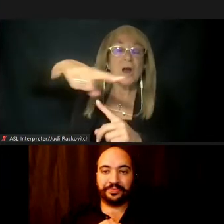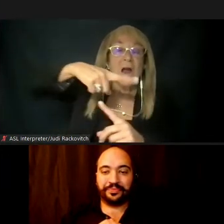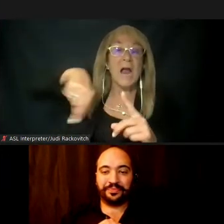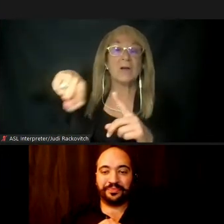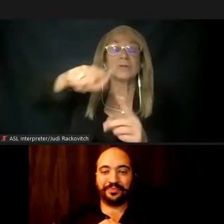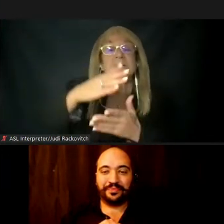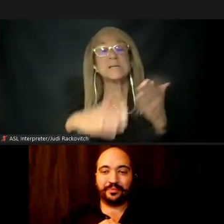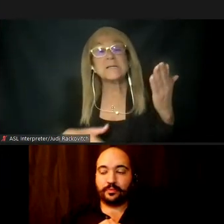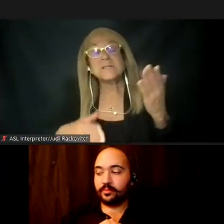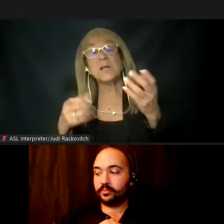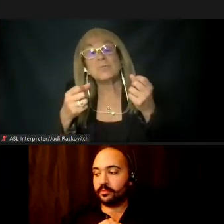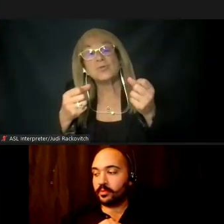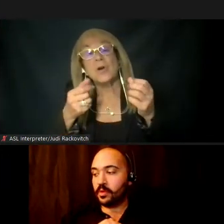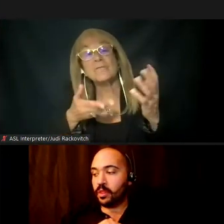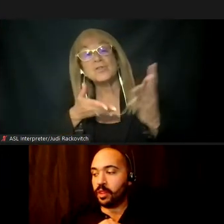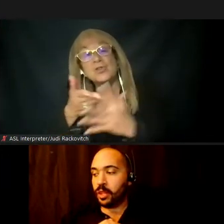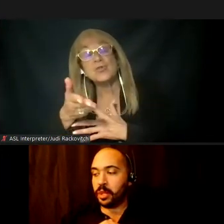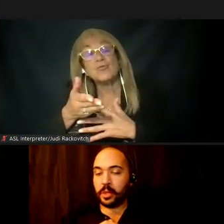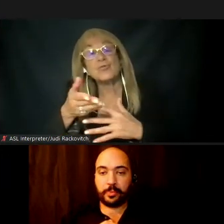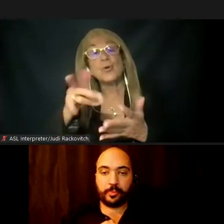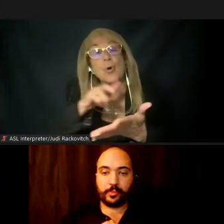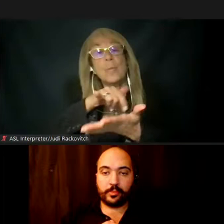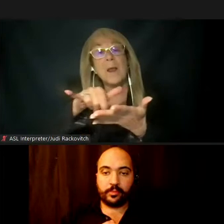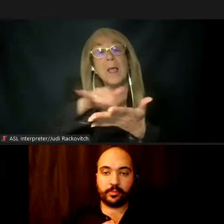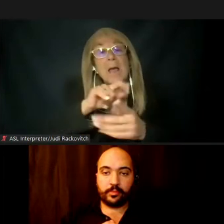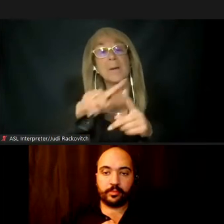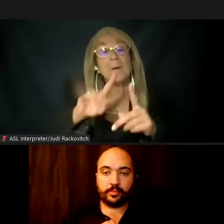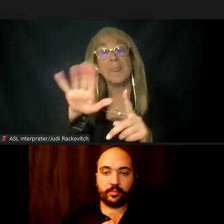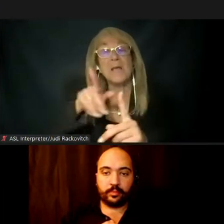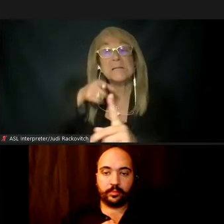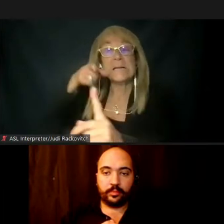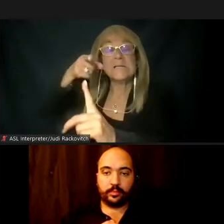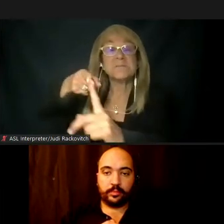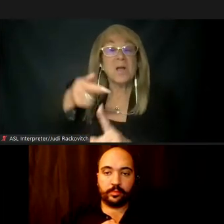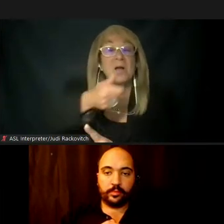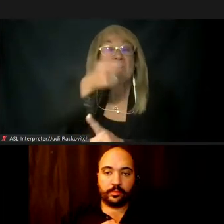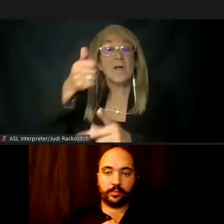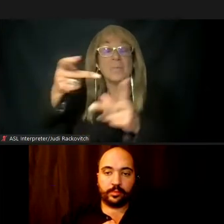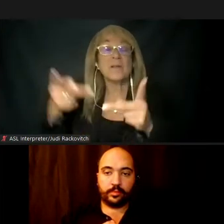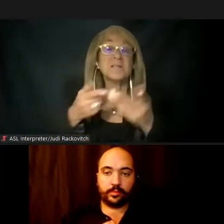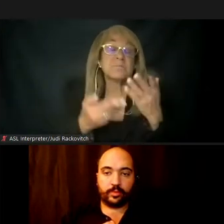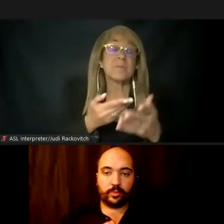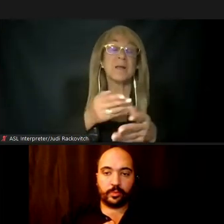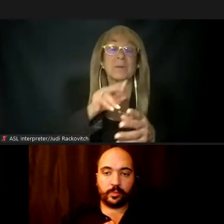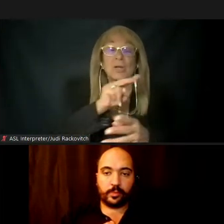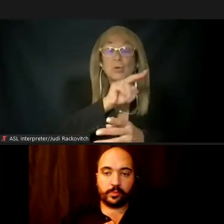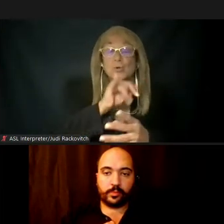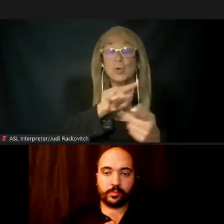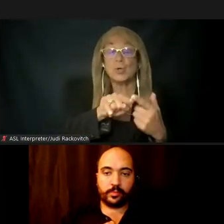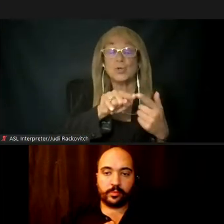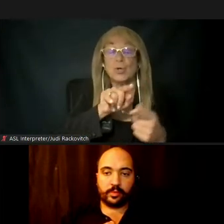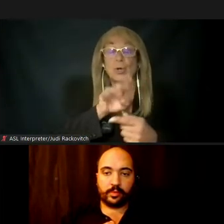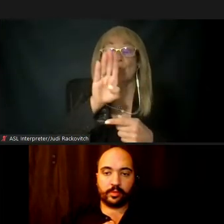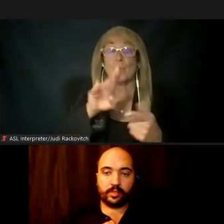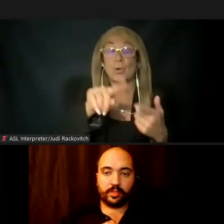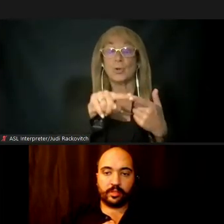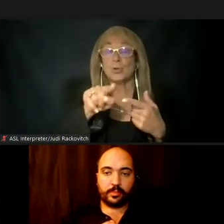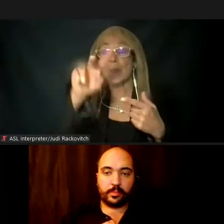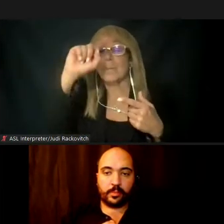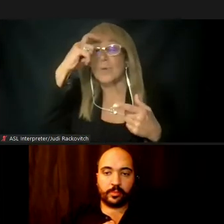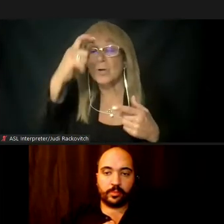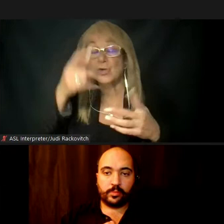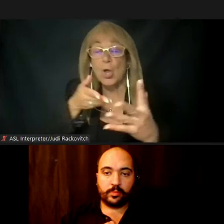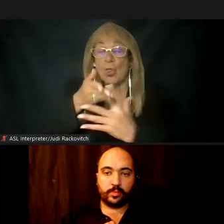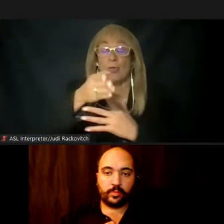travel through Manhattan, although their destination is elsewhere. For example, you may travel from New Jersey to Brooklyn or the Bronx by going through Manhattan. Preliminary